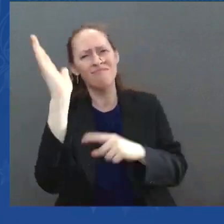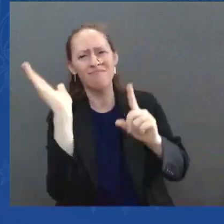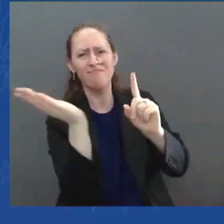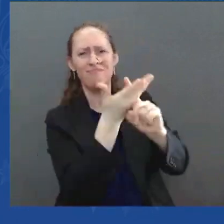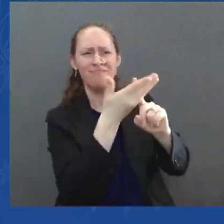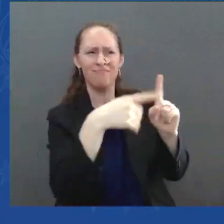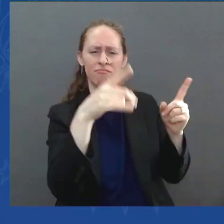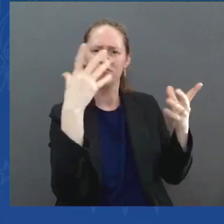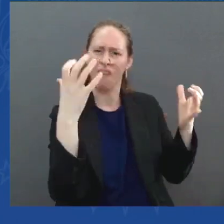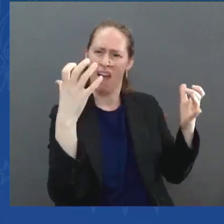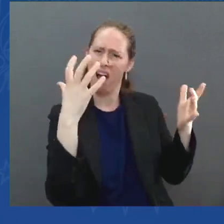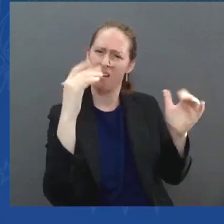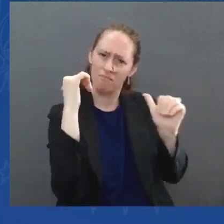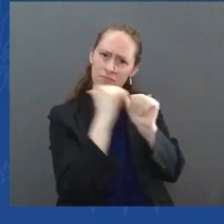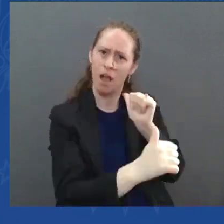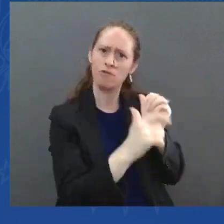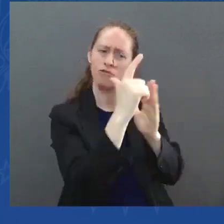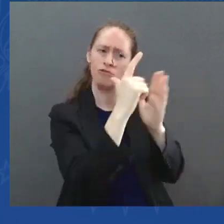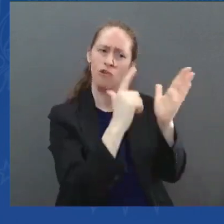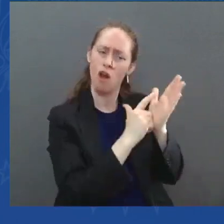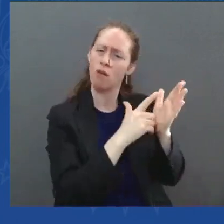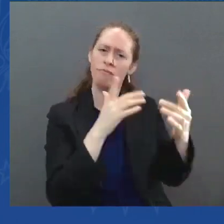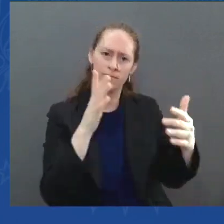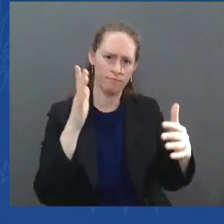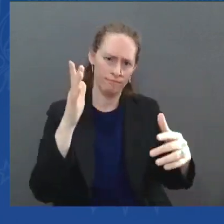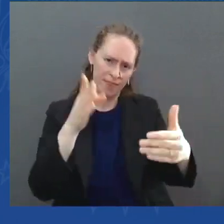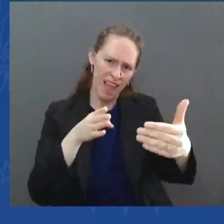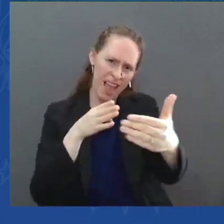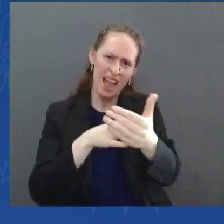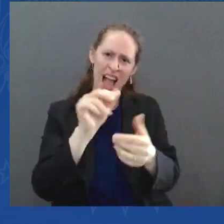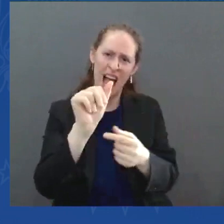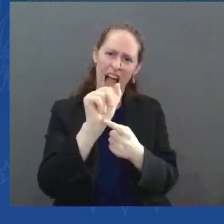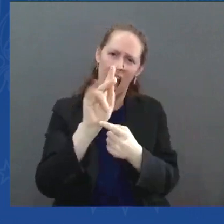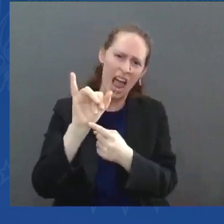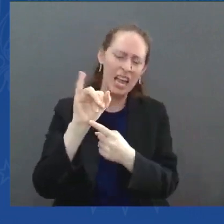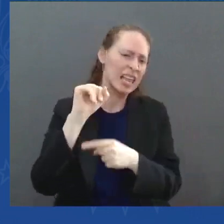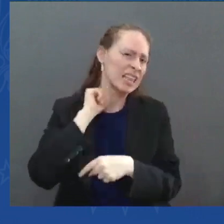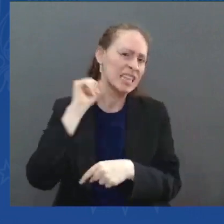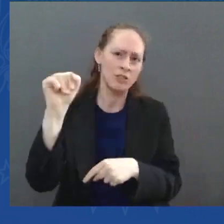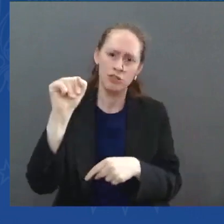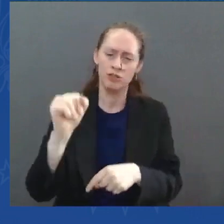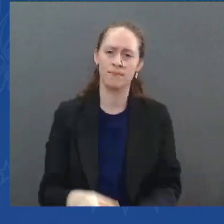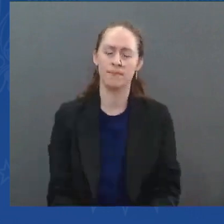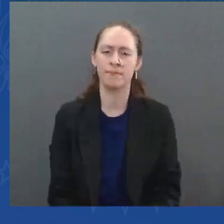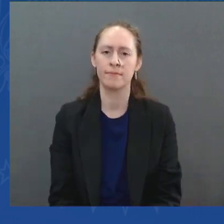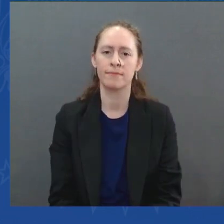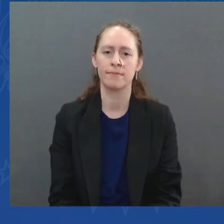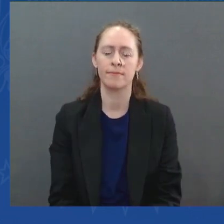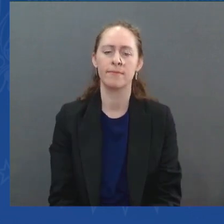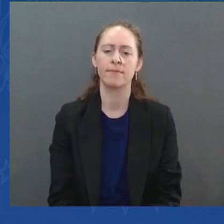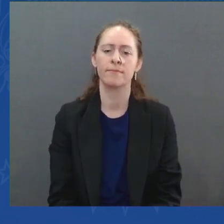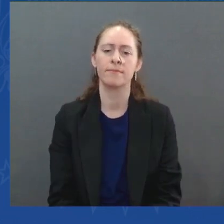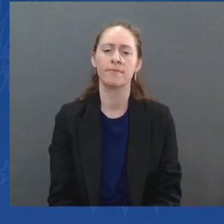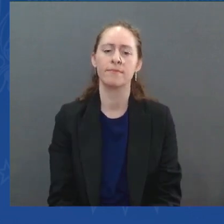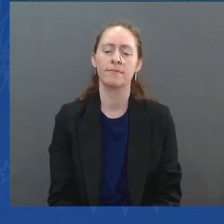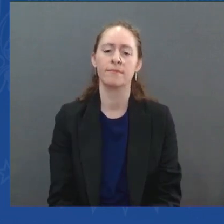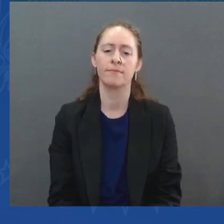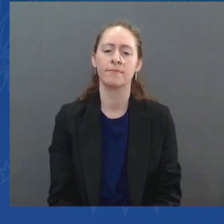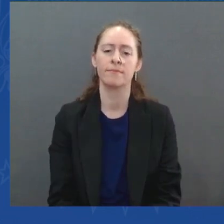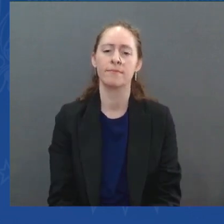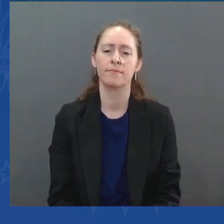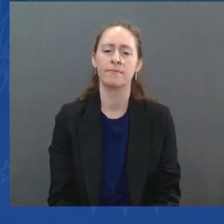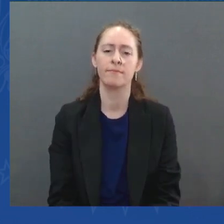Carolina Representative George Henry White, the son of a slave, the only black lawmaker in Congress at the time, who first introduced